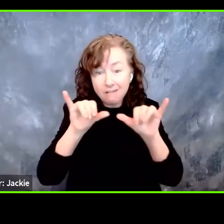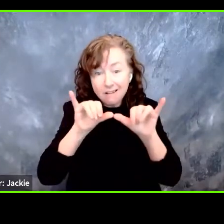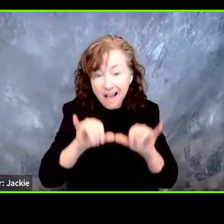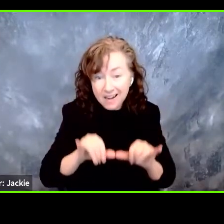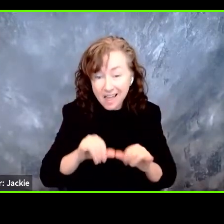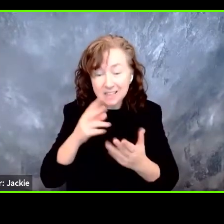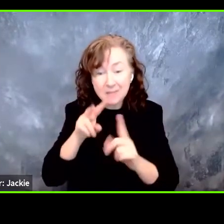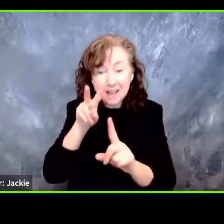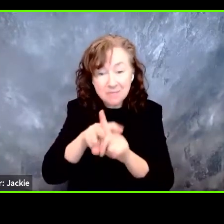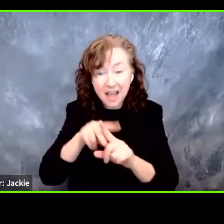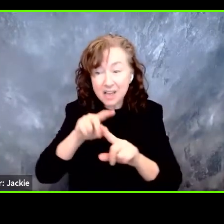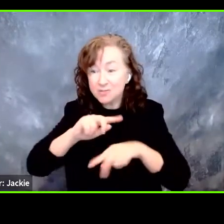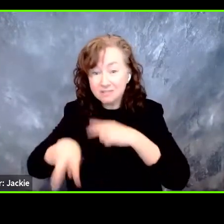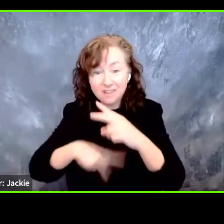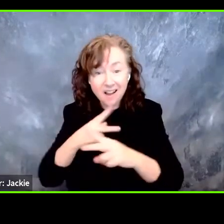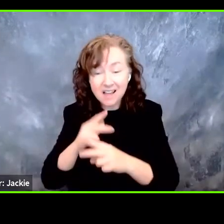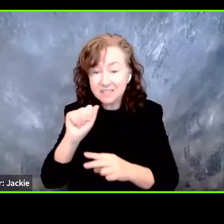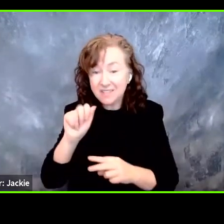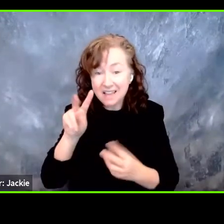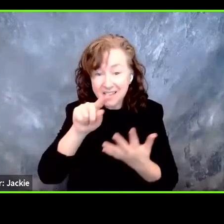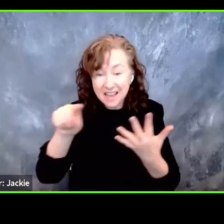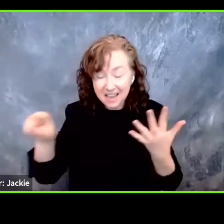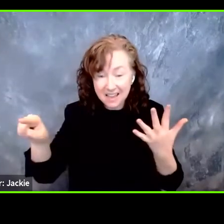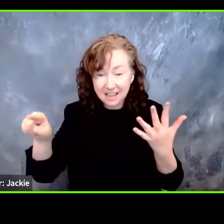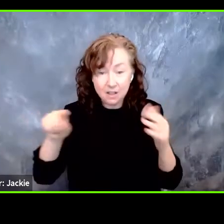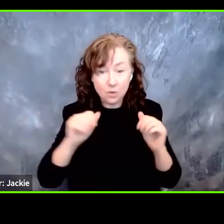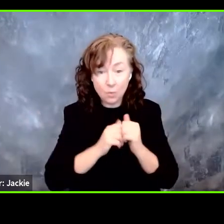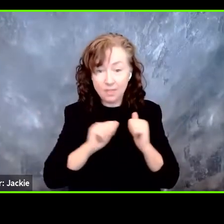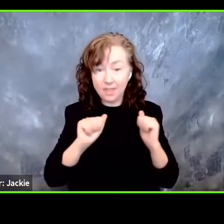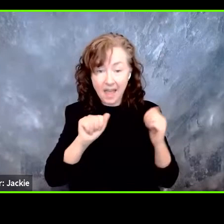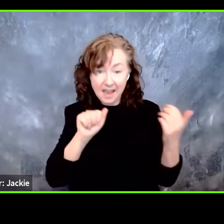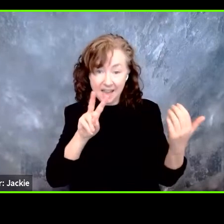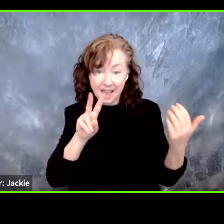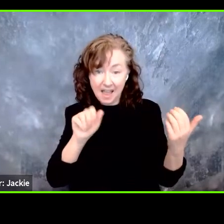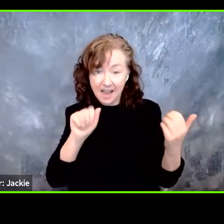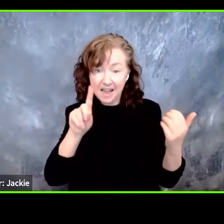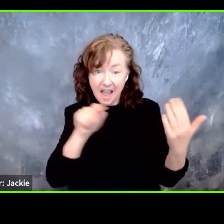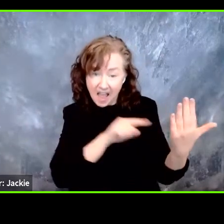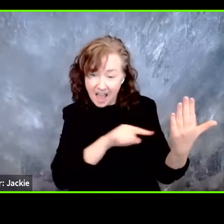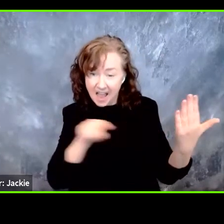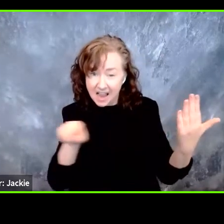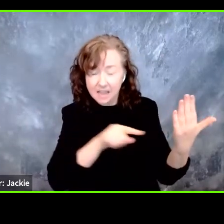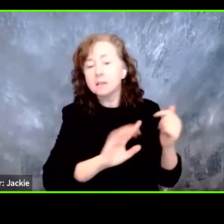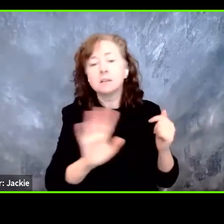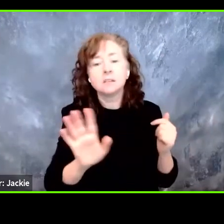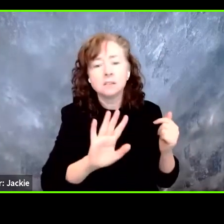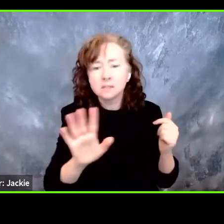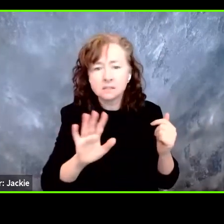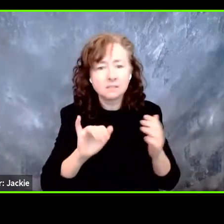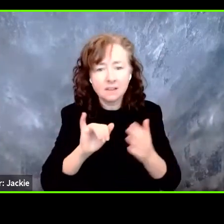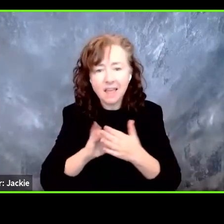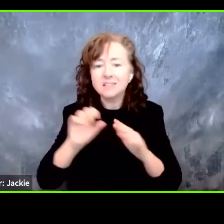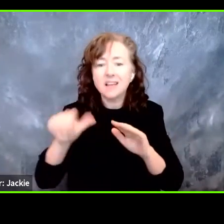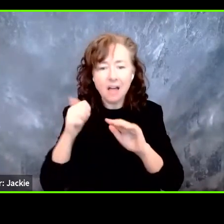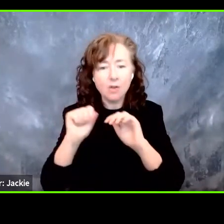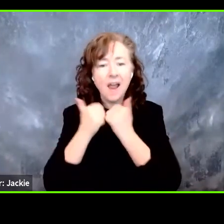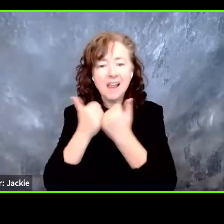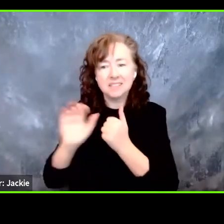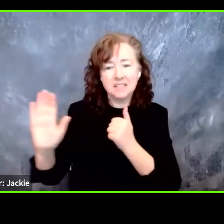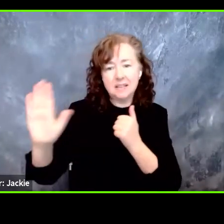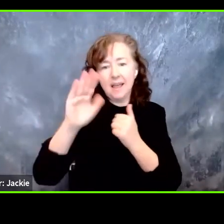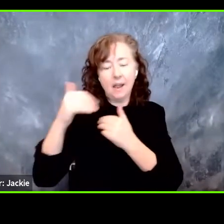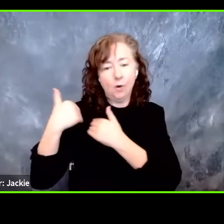classes of vehicles under the ADA. That's a question within the purview of other agencies,